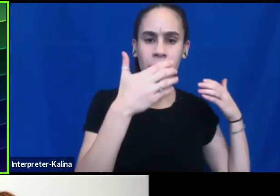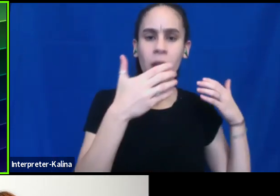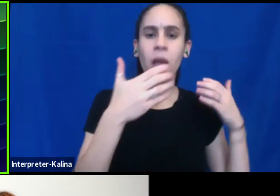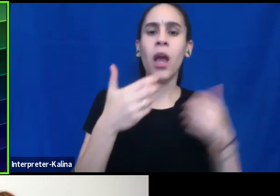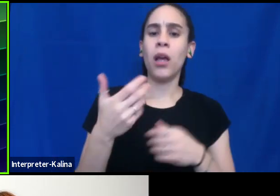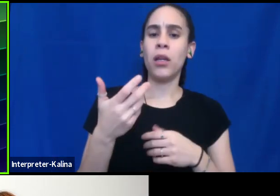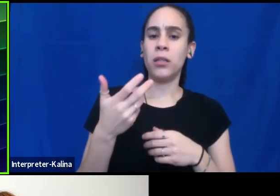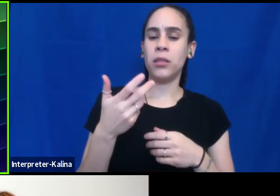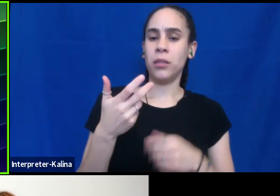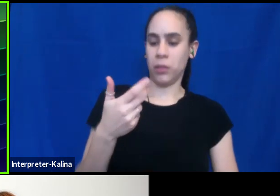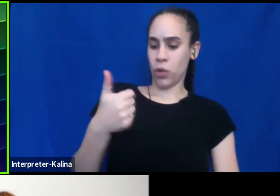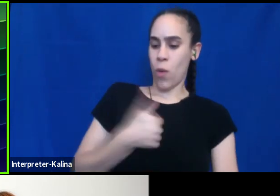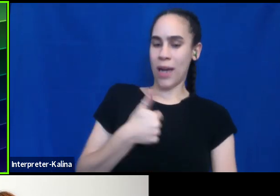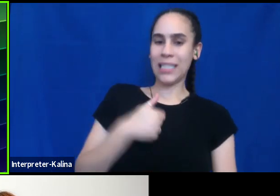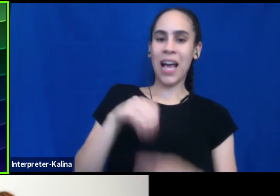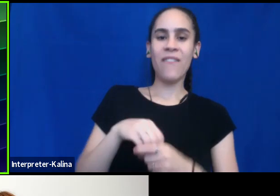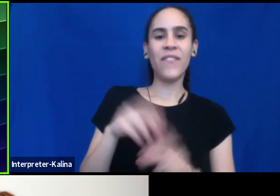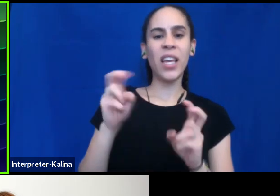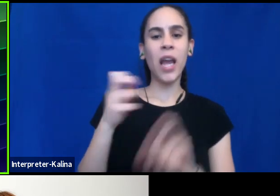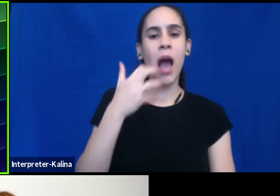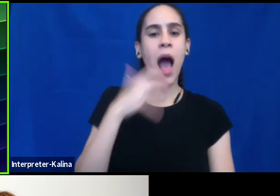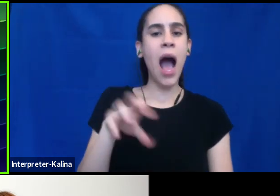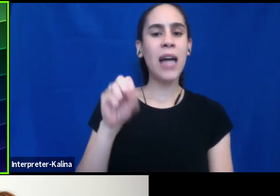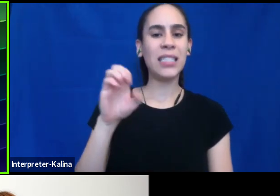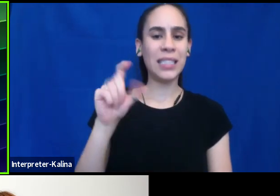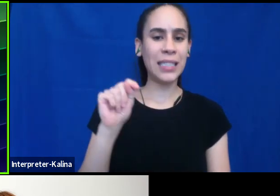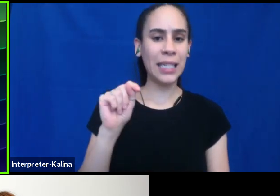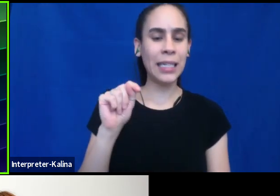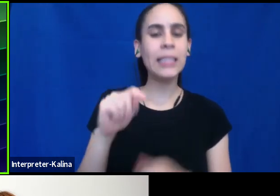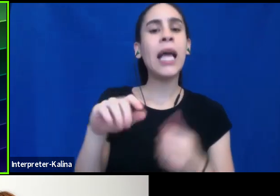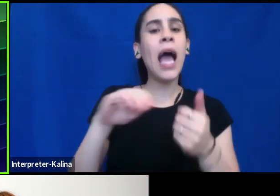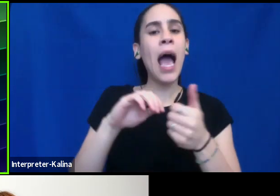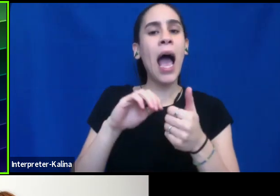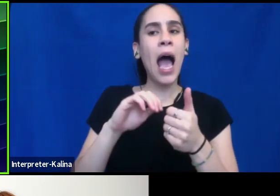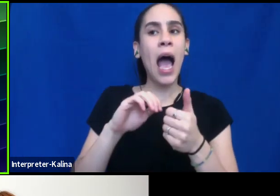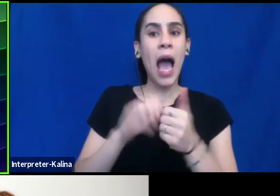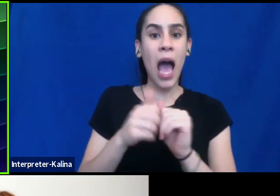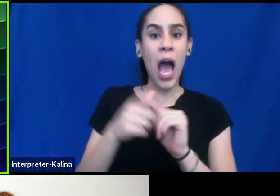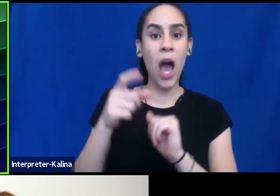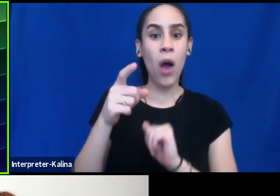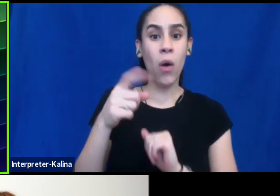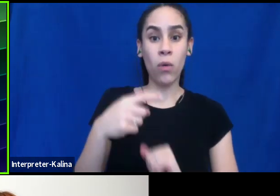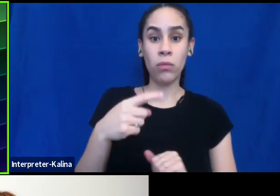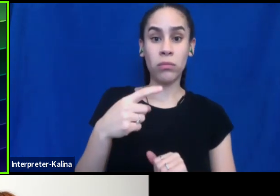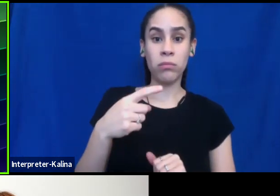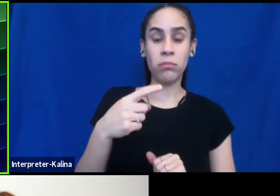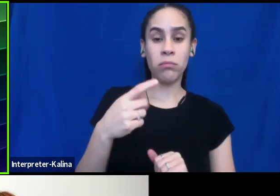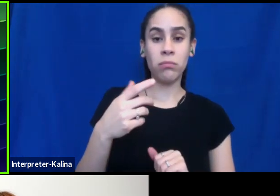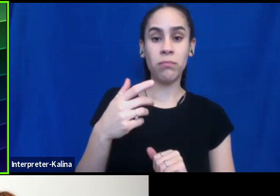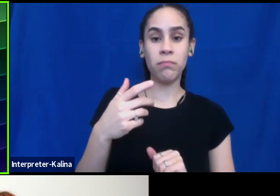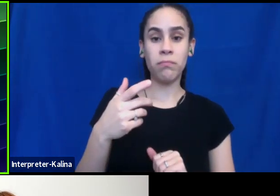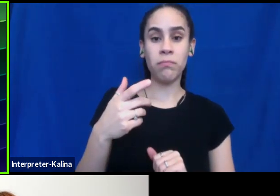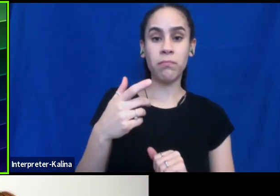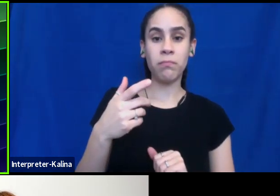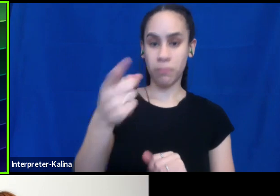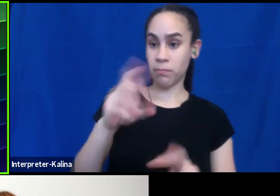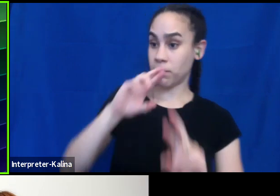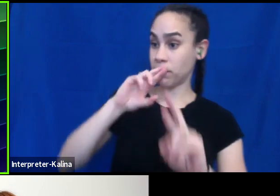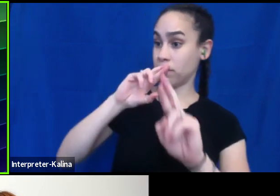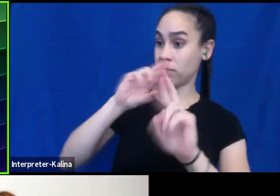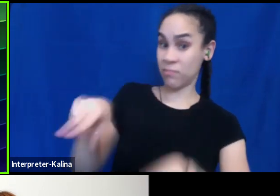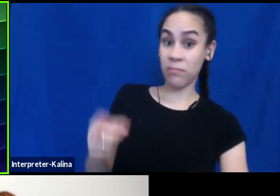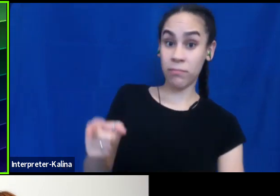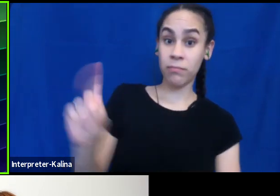something that was offensive and how the person who responded to that, um, what worked and what didn't work there. So, you know,